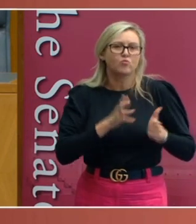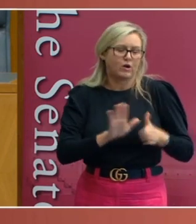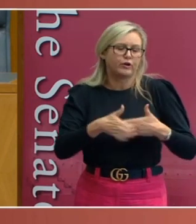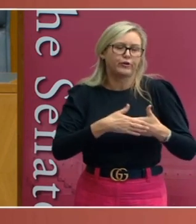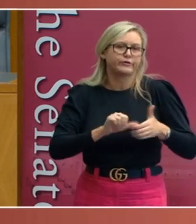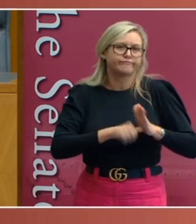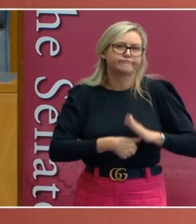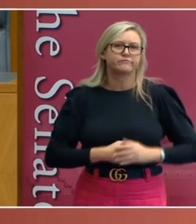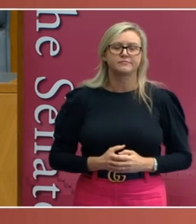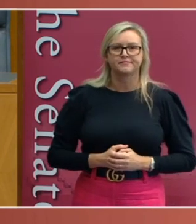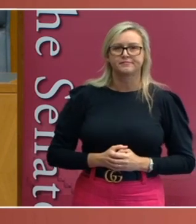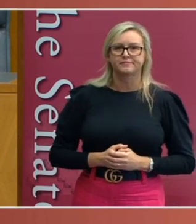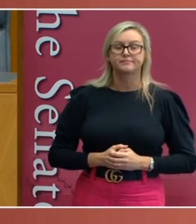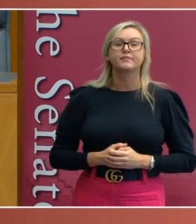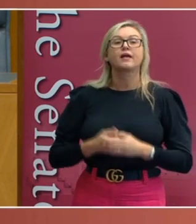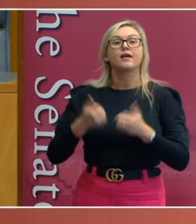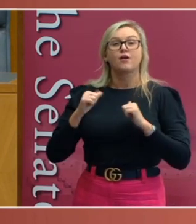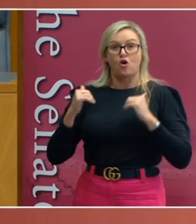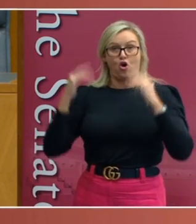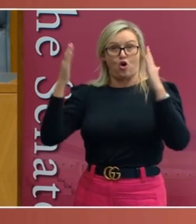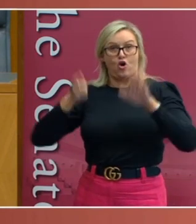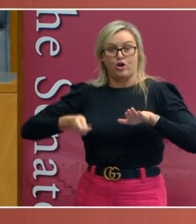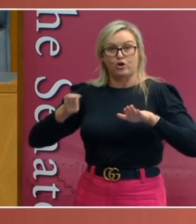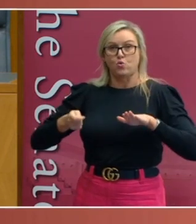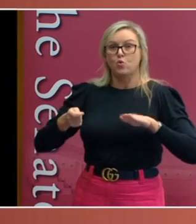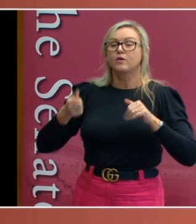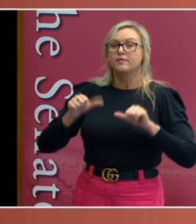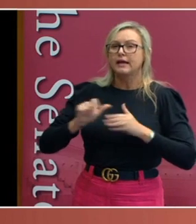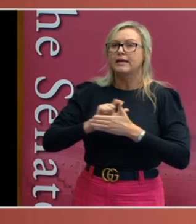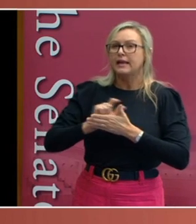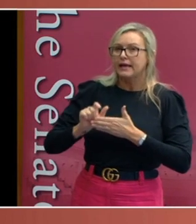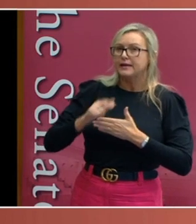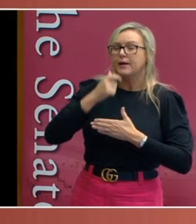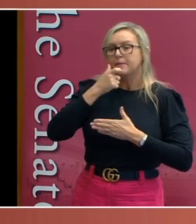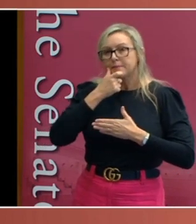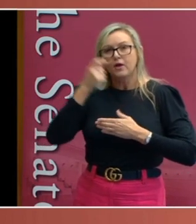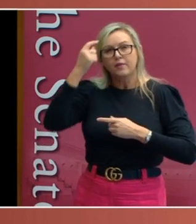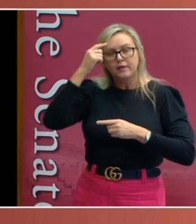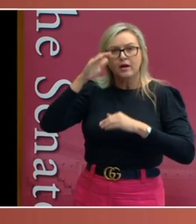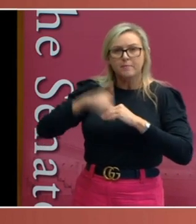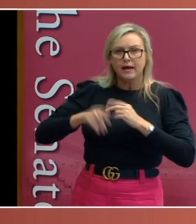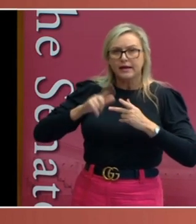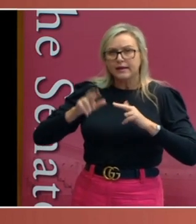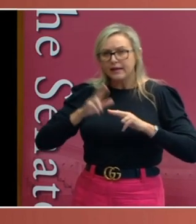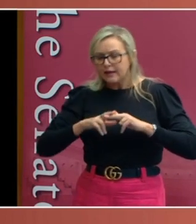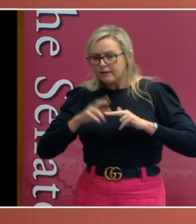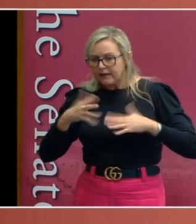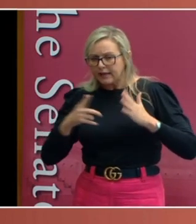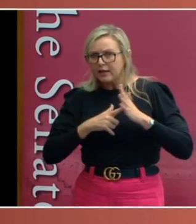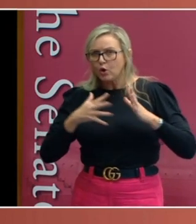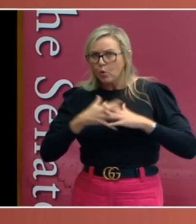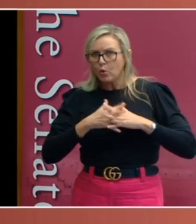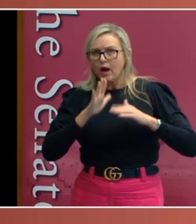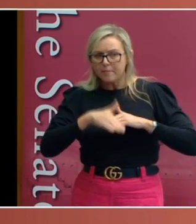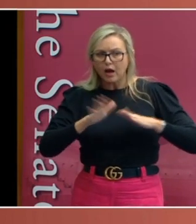The High Court then reconsidered the tests that should be applied to see whether a law breaches Section 92.